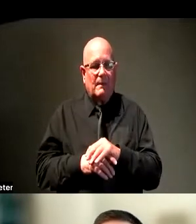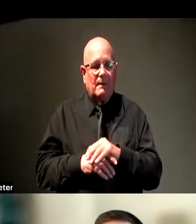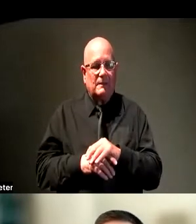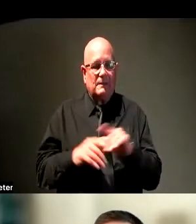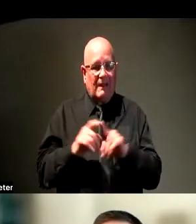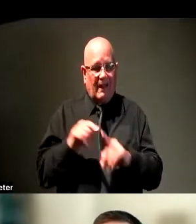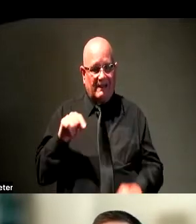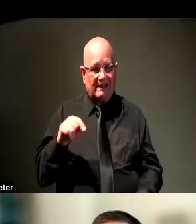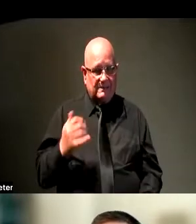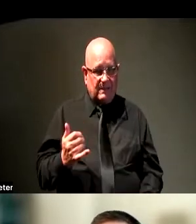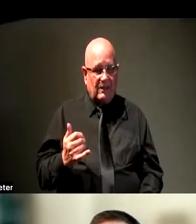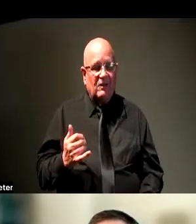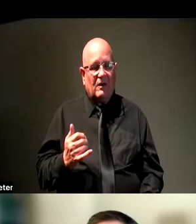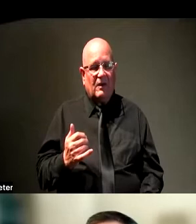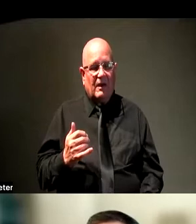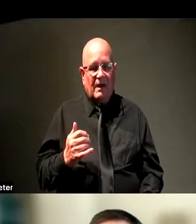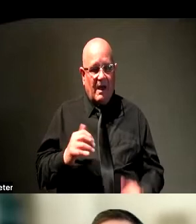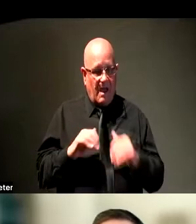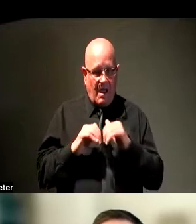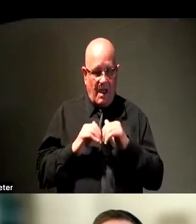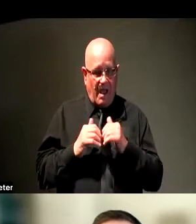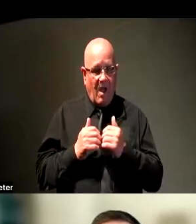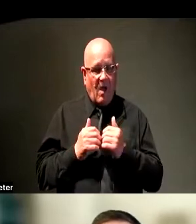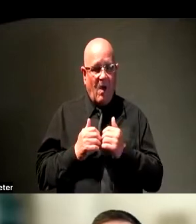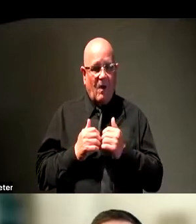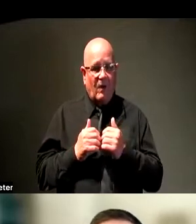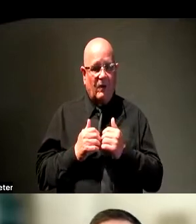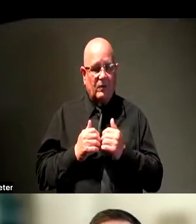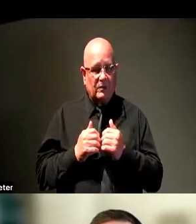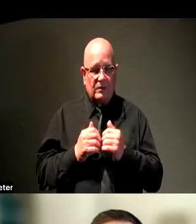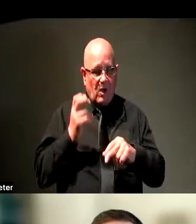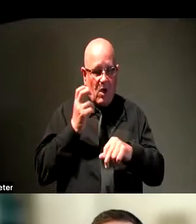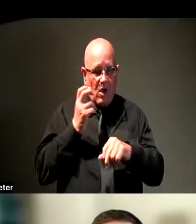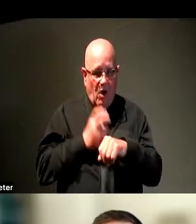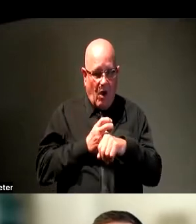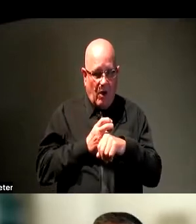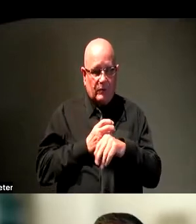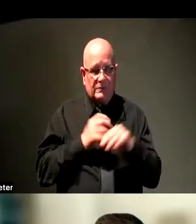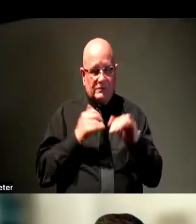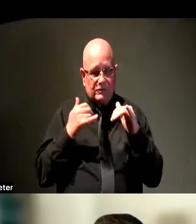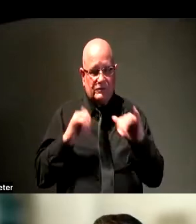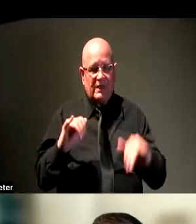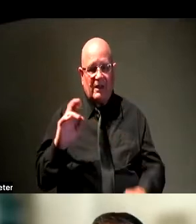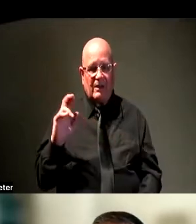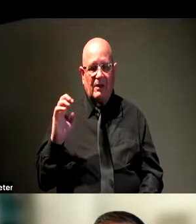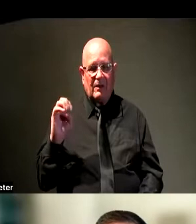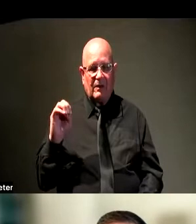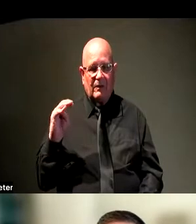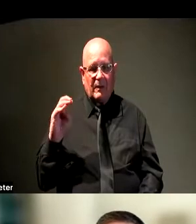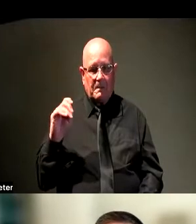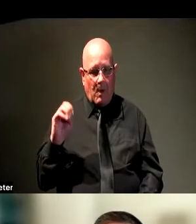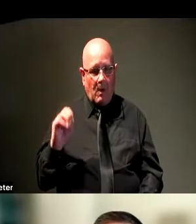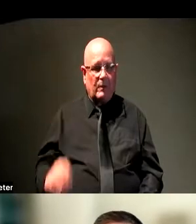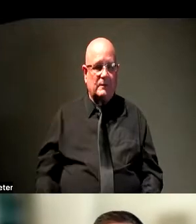way that I could continue to participate and be a part of it was for me to participate remotely. Now, I have to acknowledge